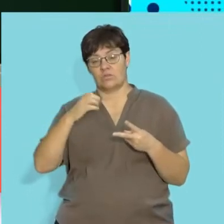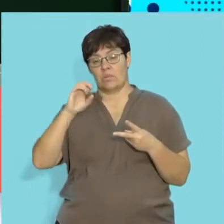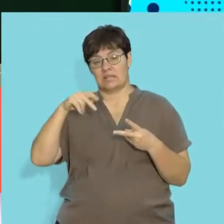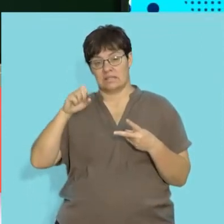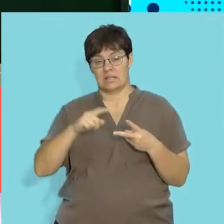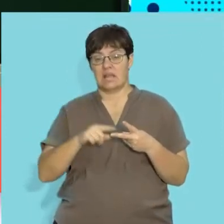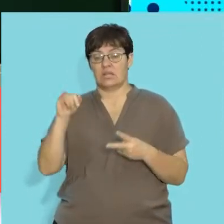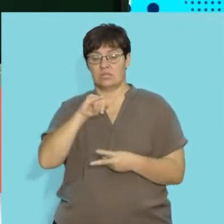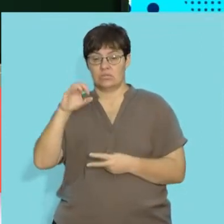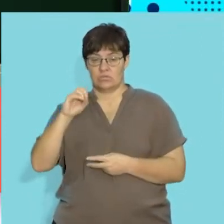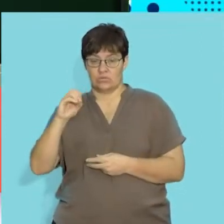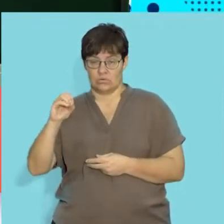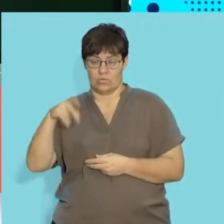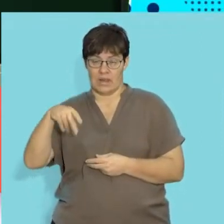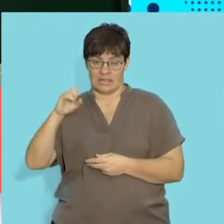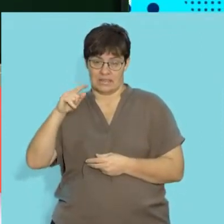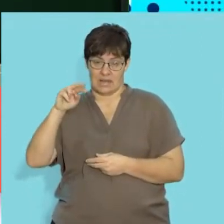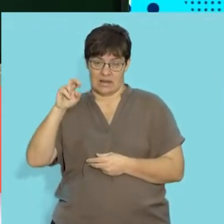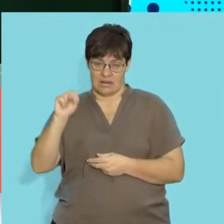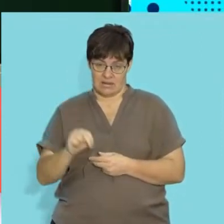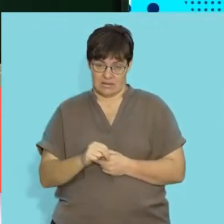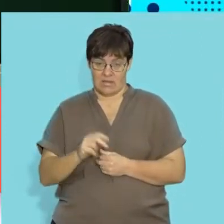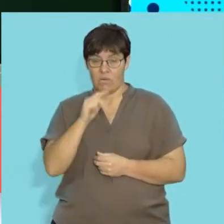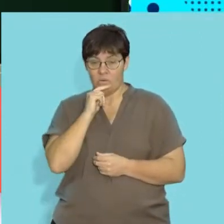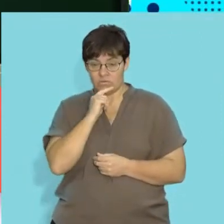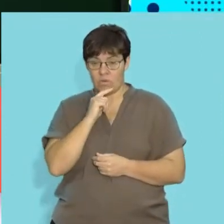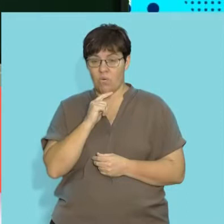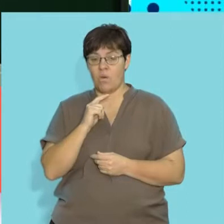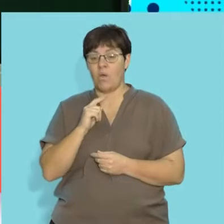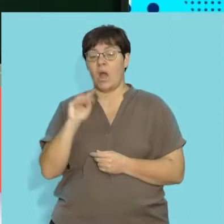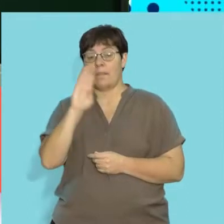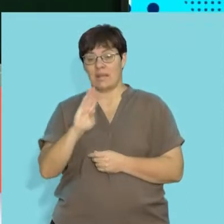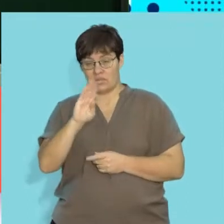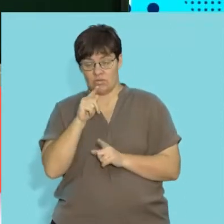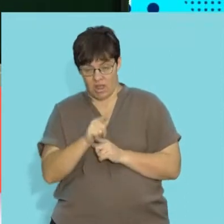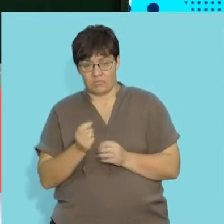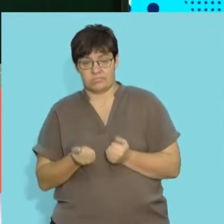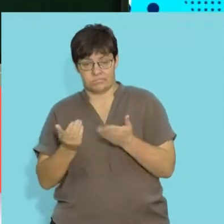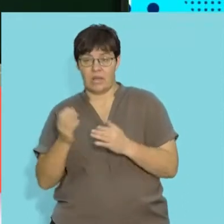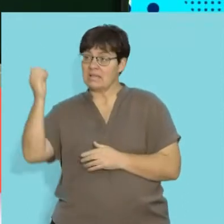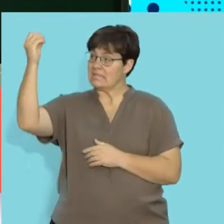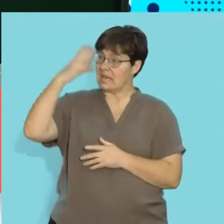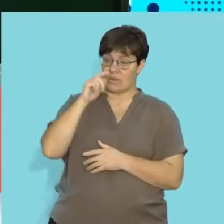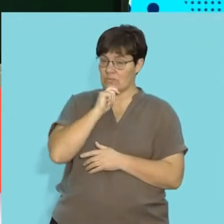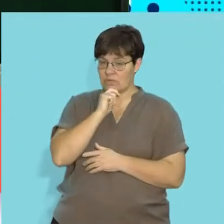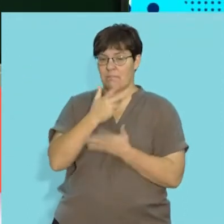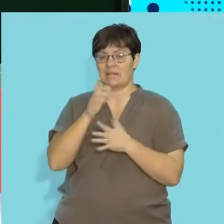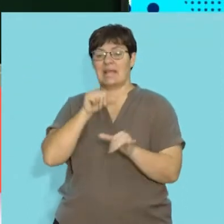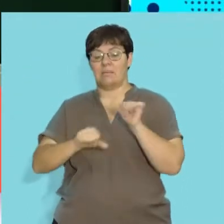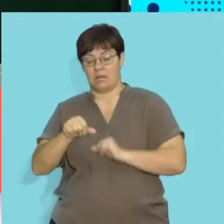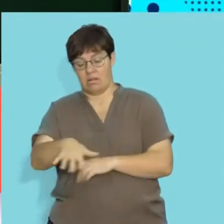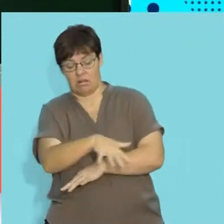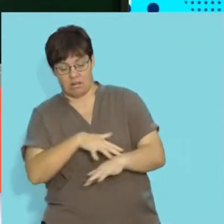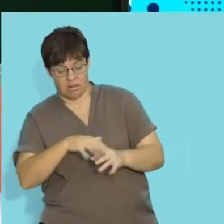as well as your zooplankton. It's important that there are some bacteria that also produce energy, not necessarily using sunlight, but using